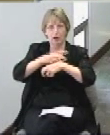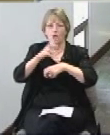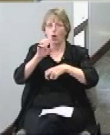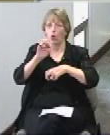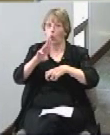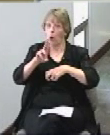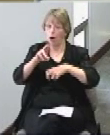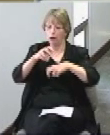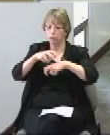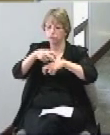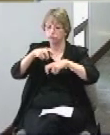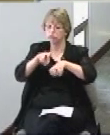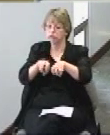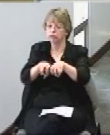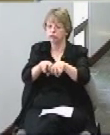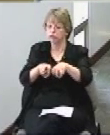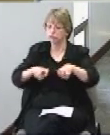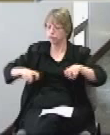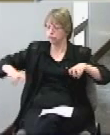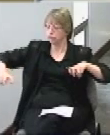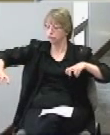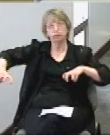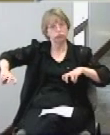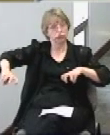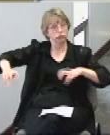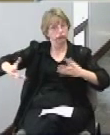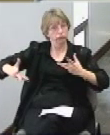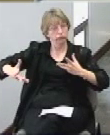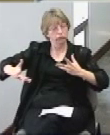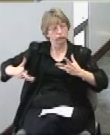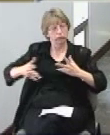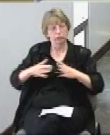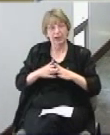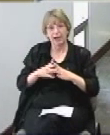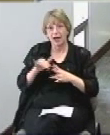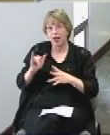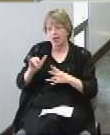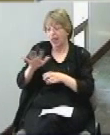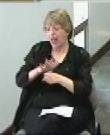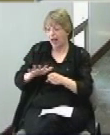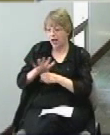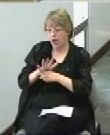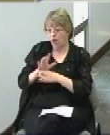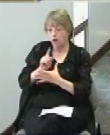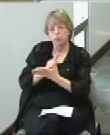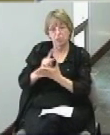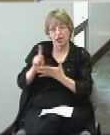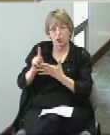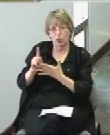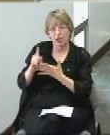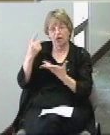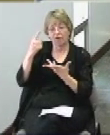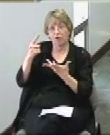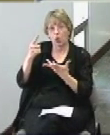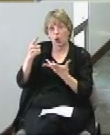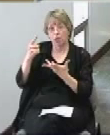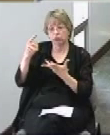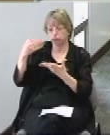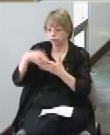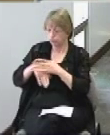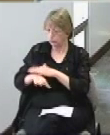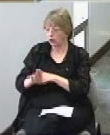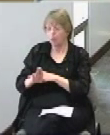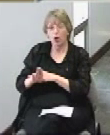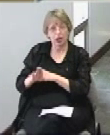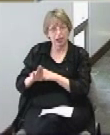the boutique area will be available during the week for walk-in bowling and